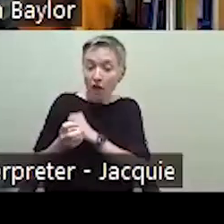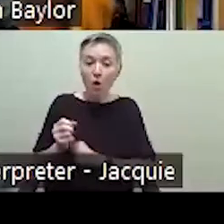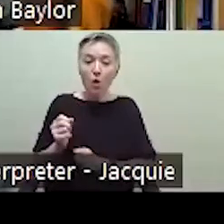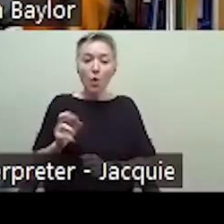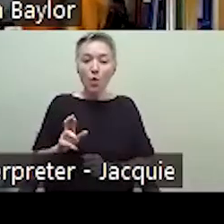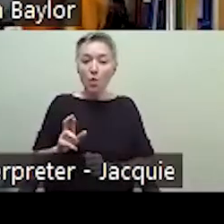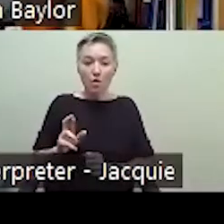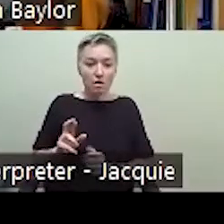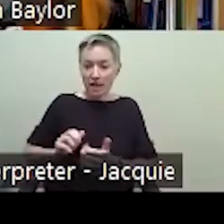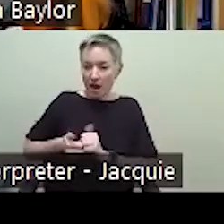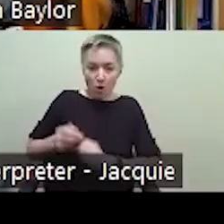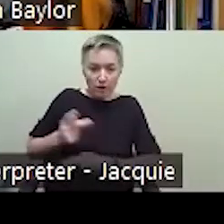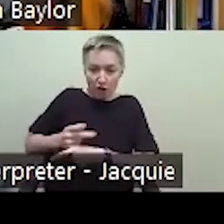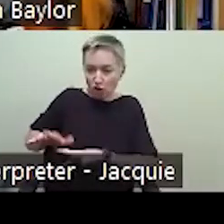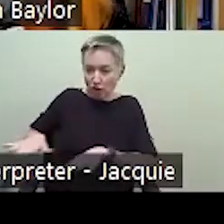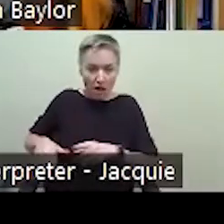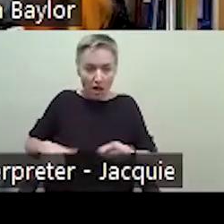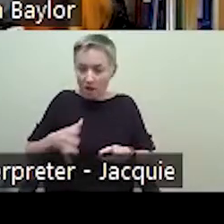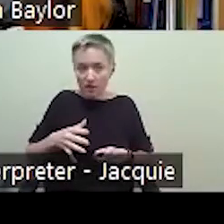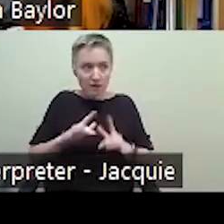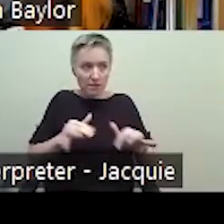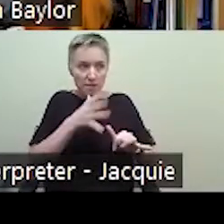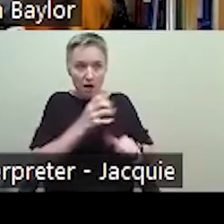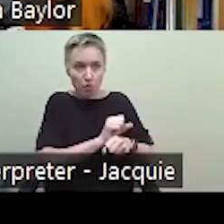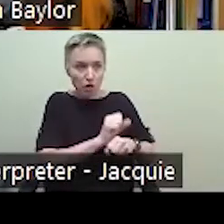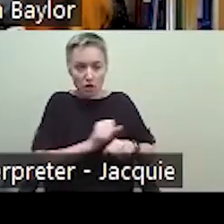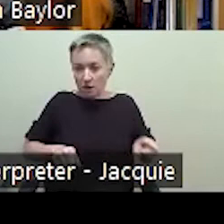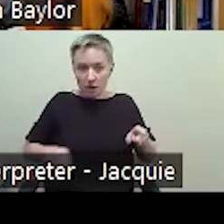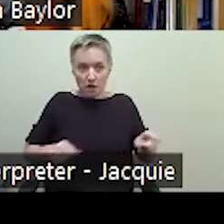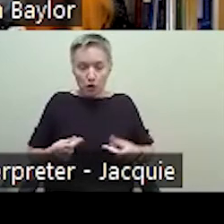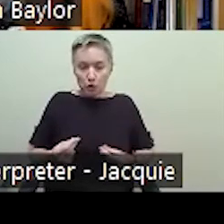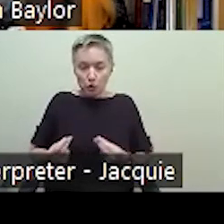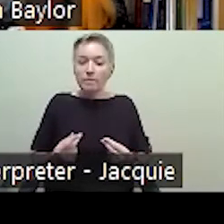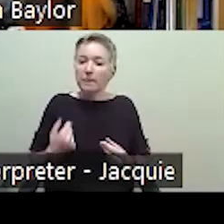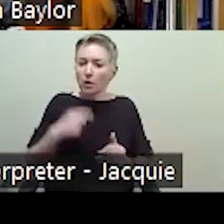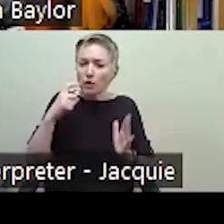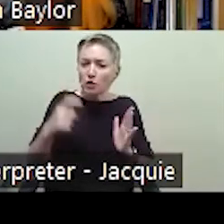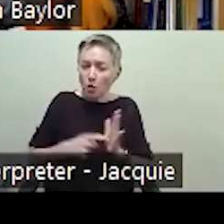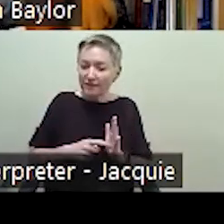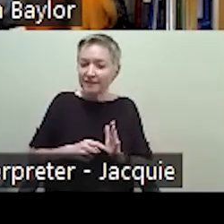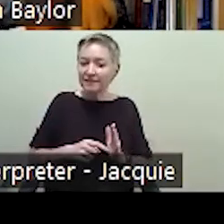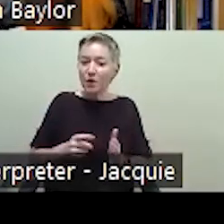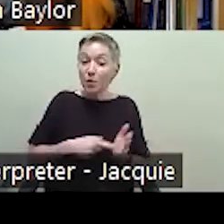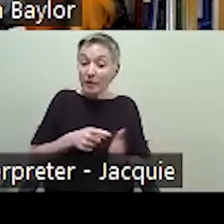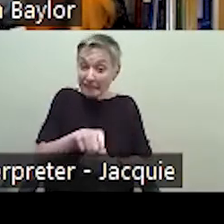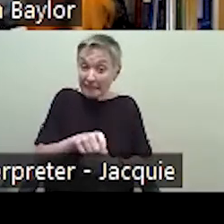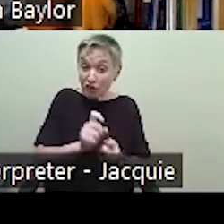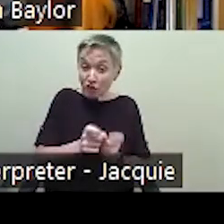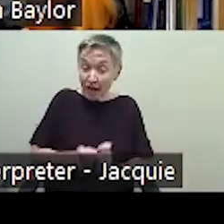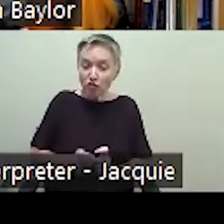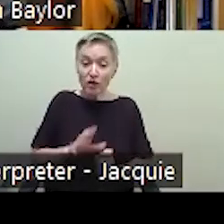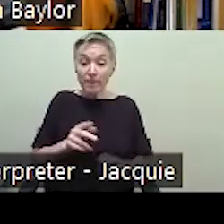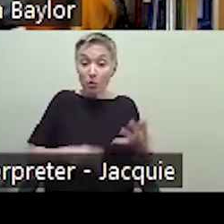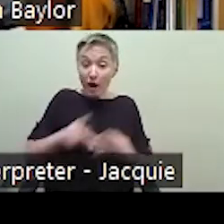so forth. So we see their needs change, their priorities change, and they become quite